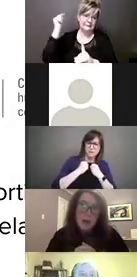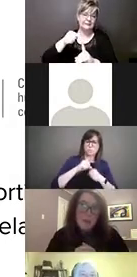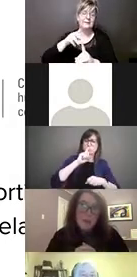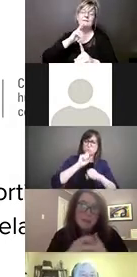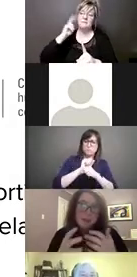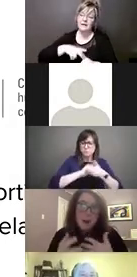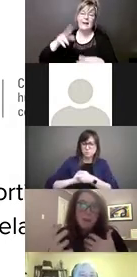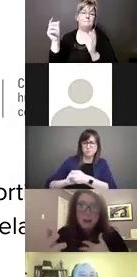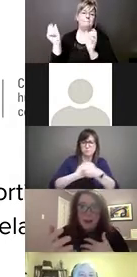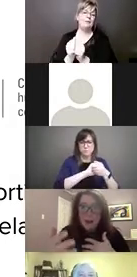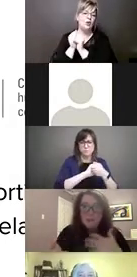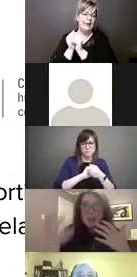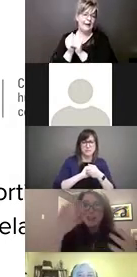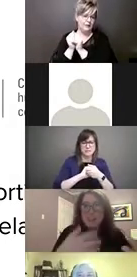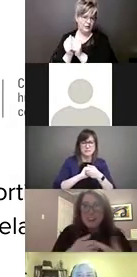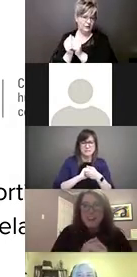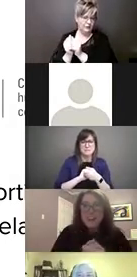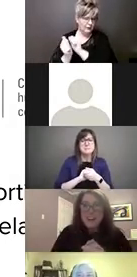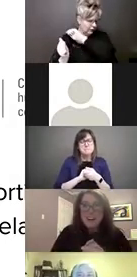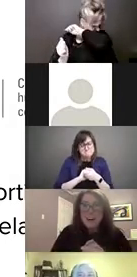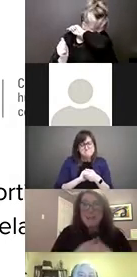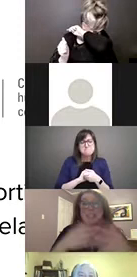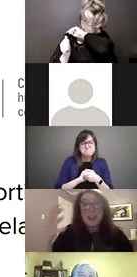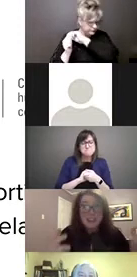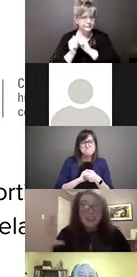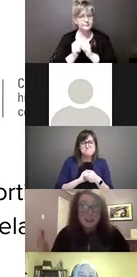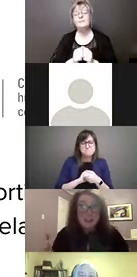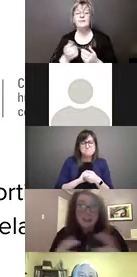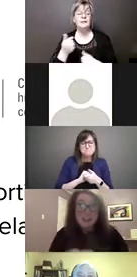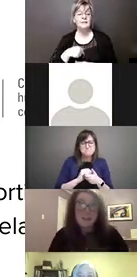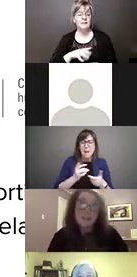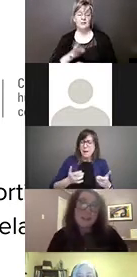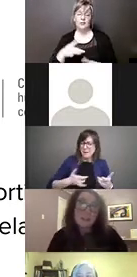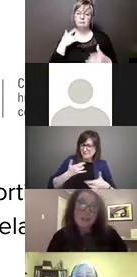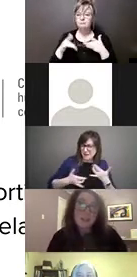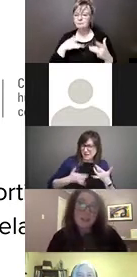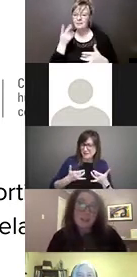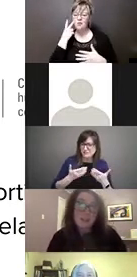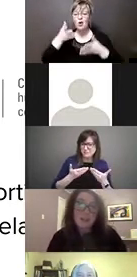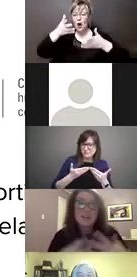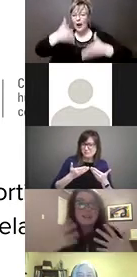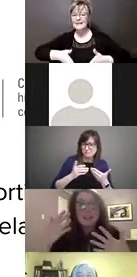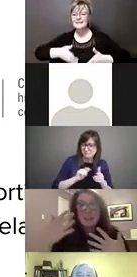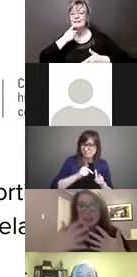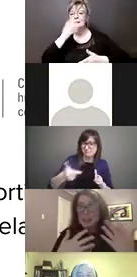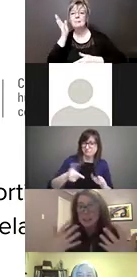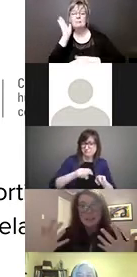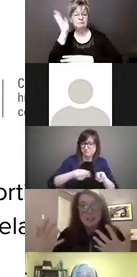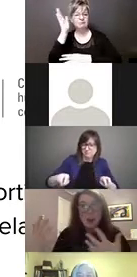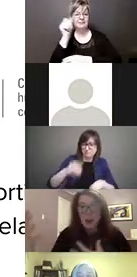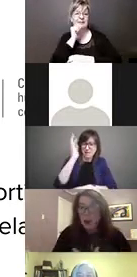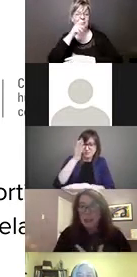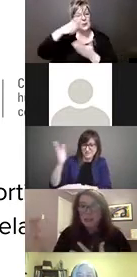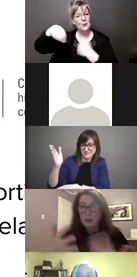And so, I'm really, I'm excited to hear the rest of the presentation this evening because these